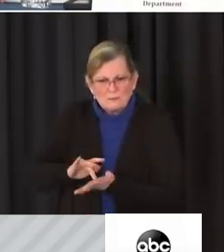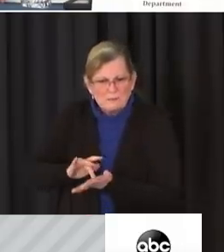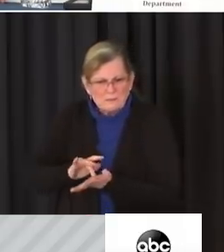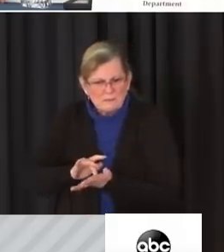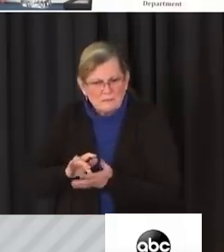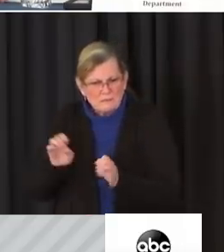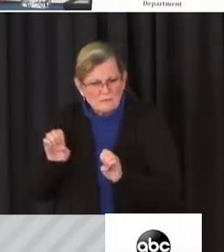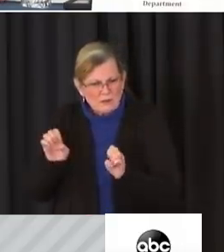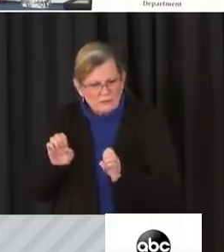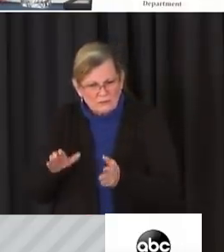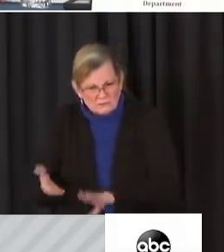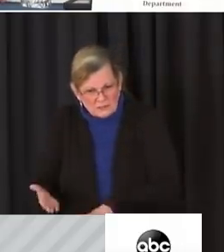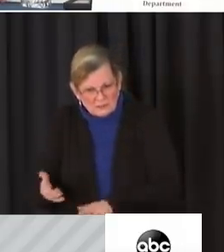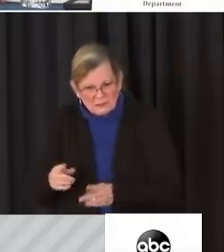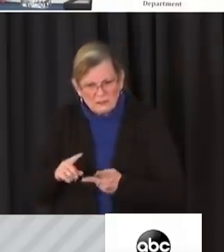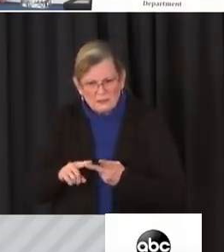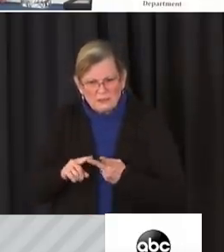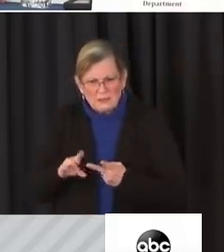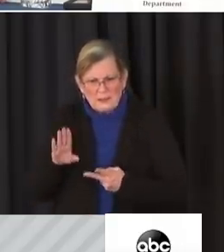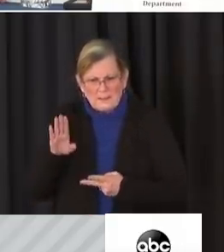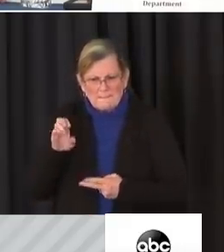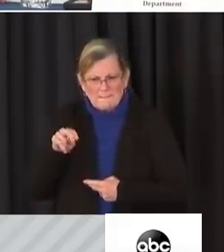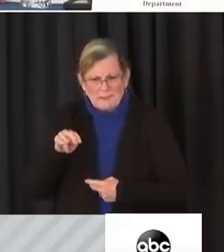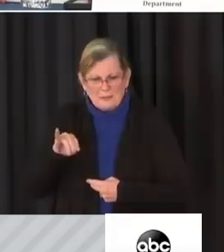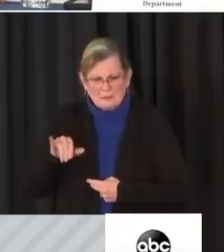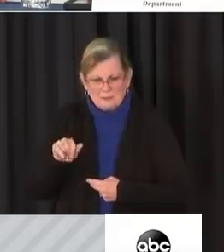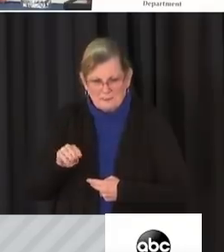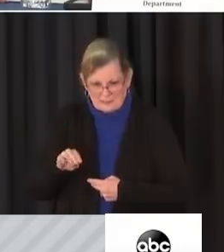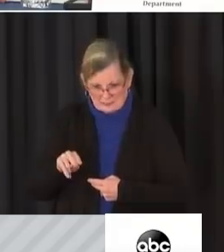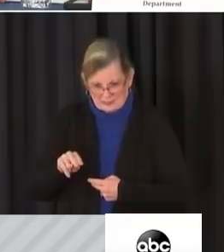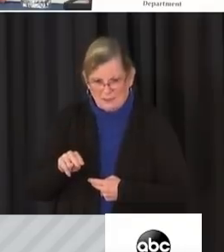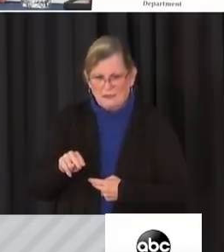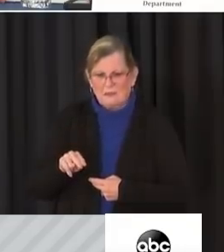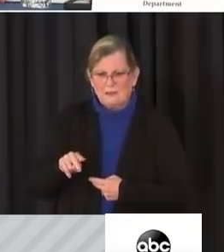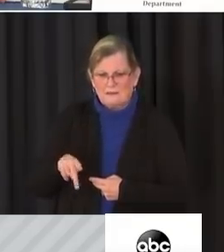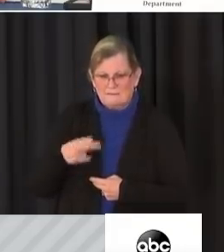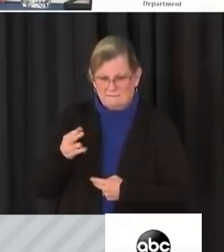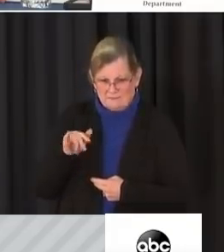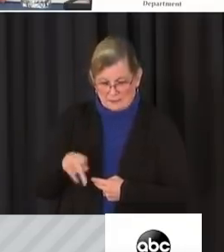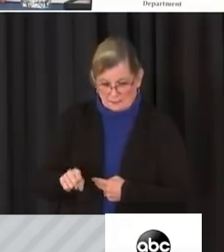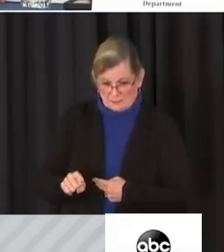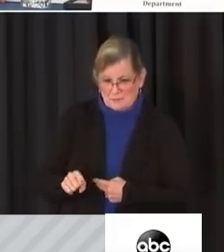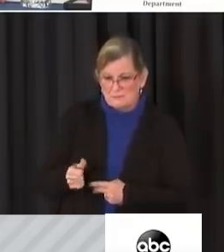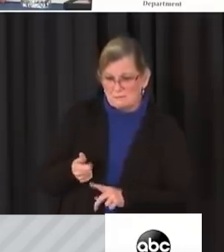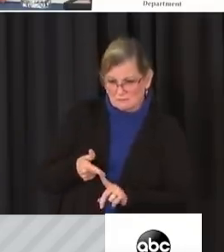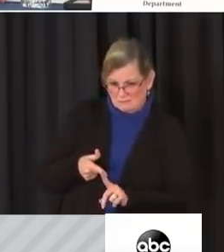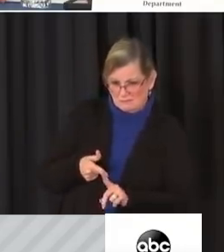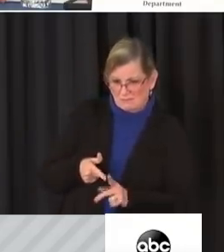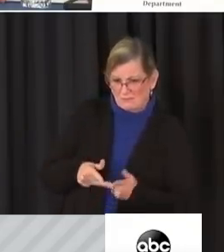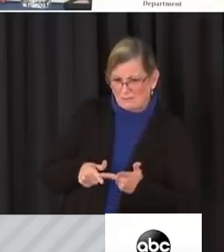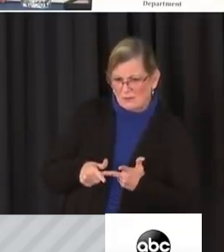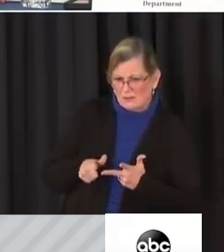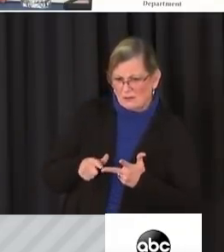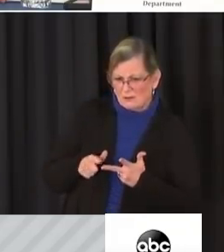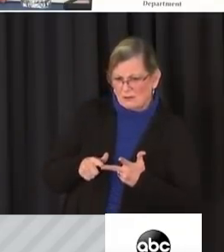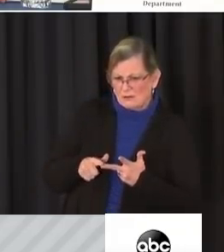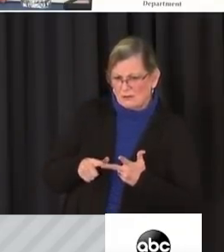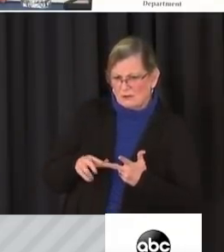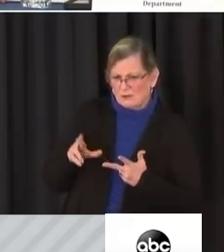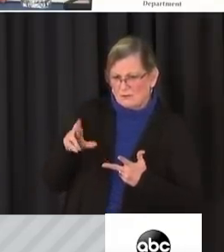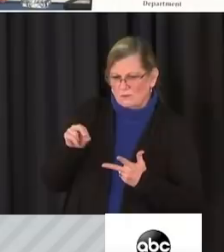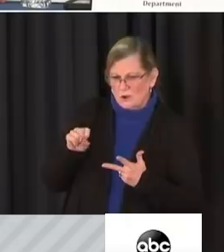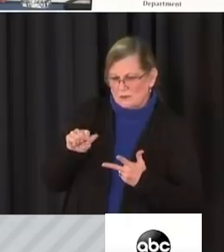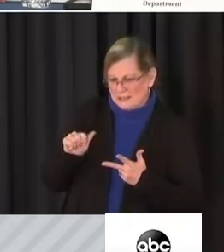Phillips of Ringtown, Pennsylvania, 55-year-old Kevin Greeson of Athens, Alabama, and 34-year-old Roseanne